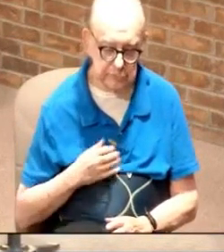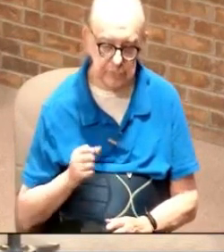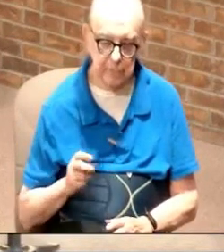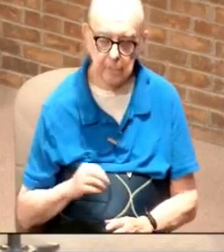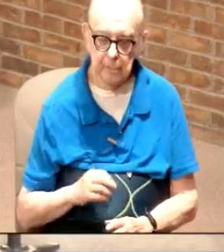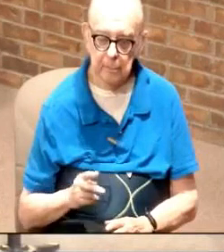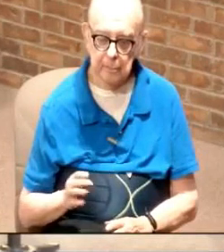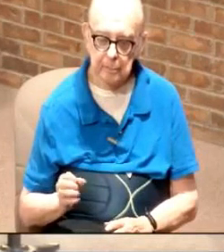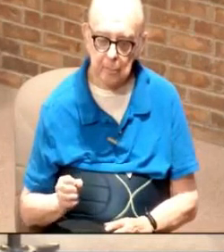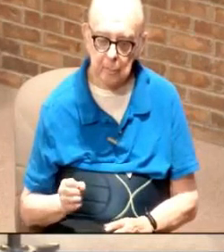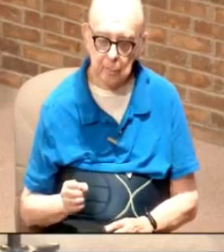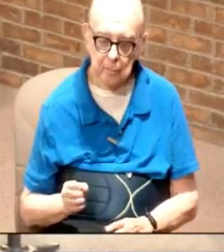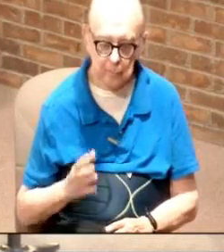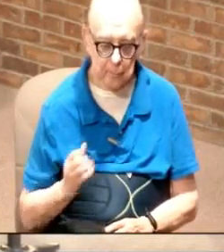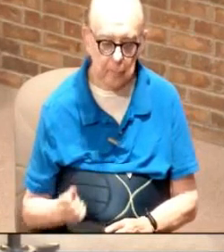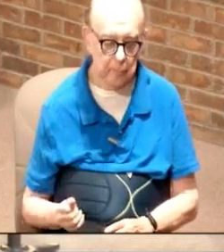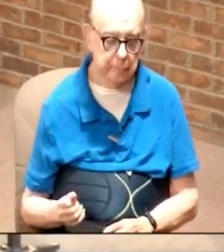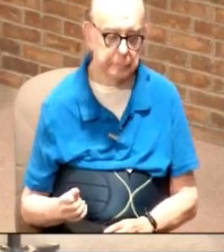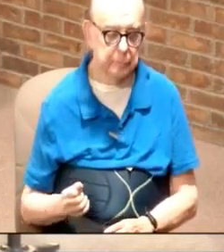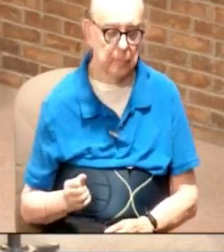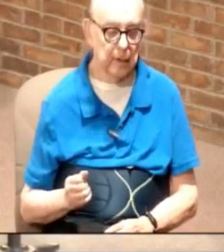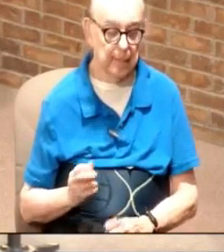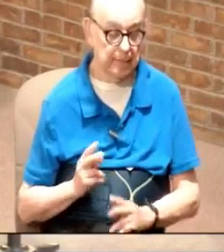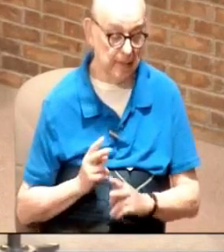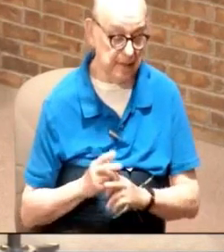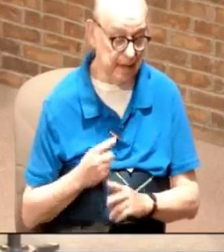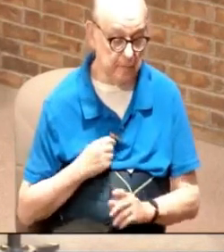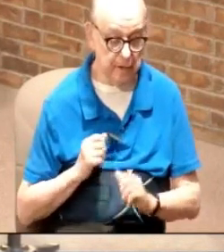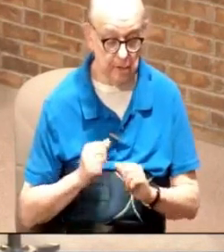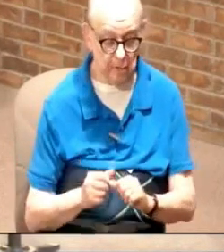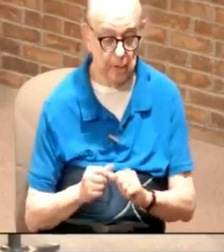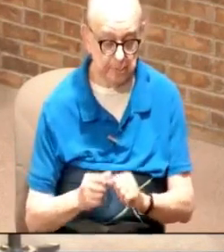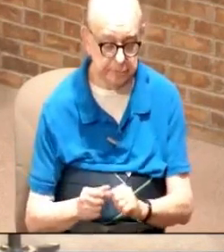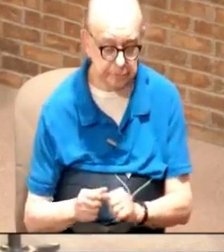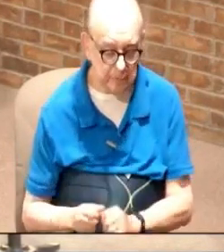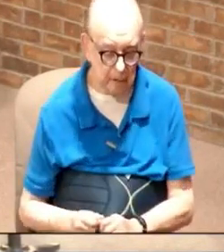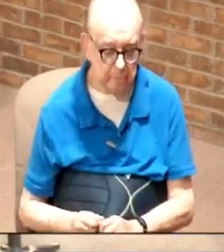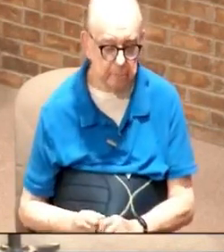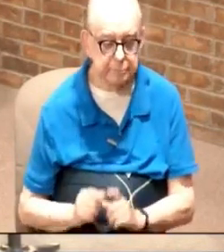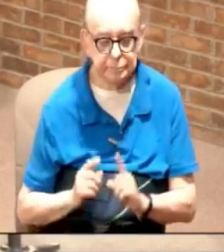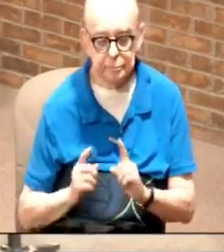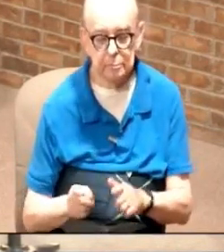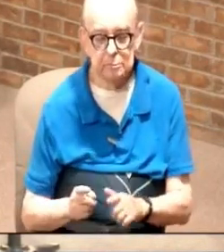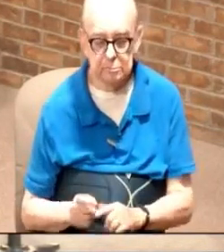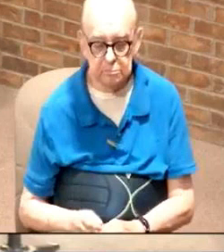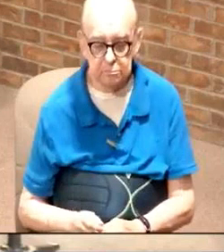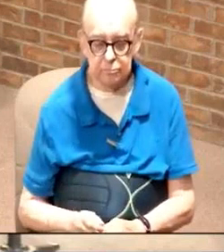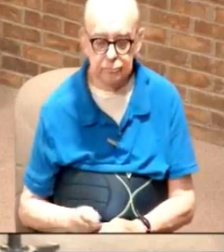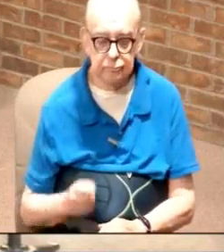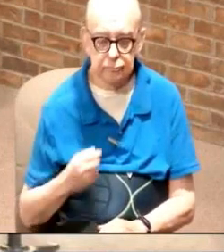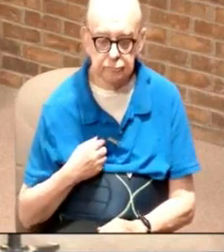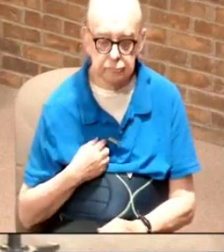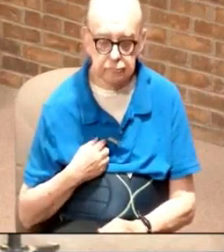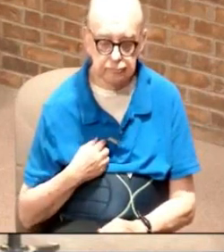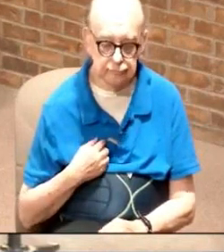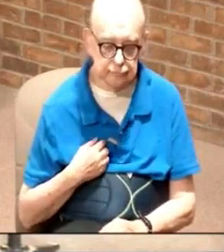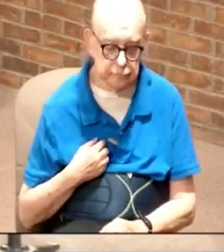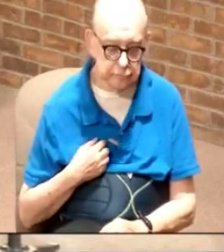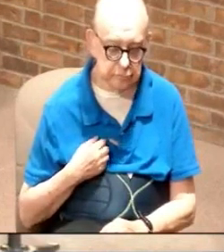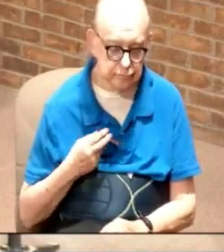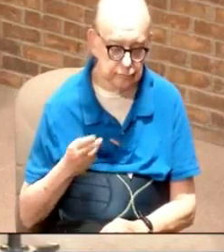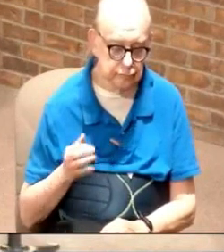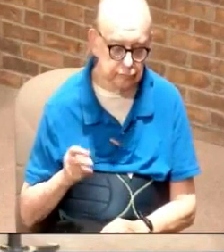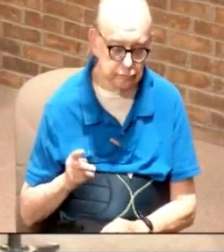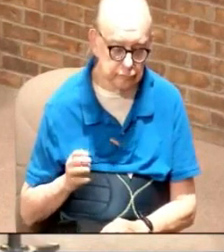okay because that's what kept me going and so I just was hyper